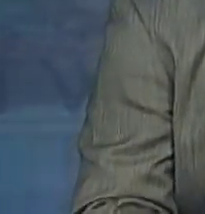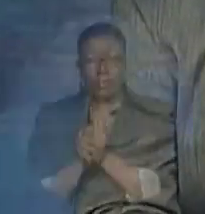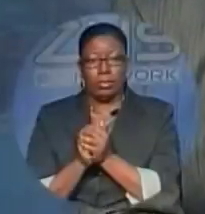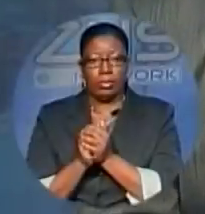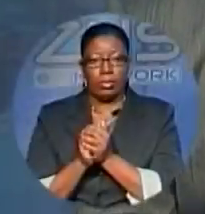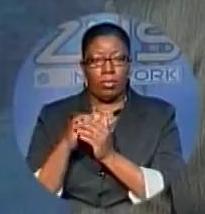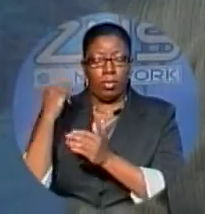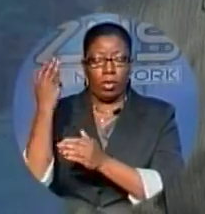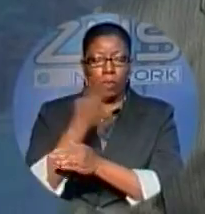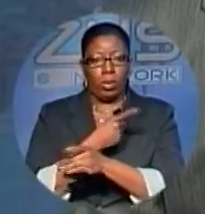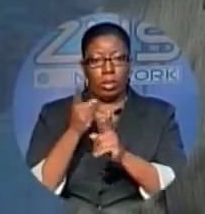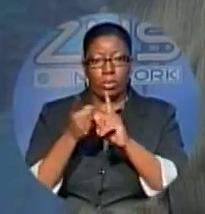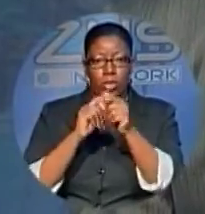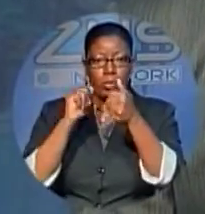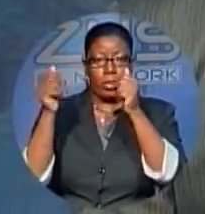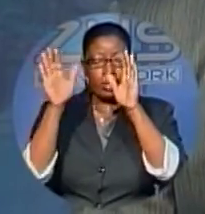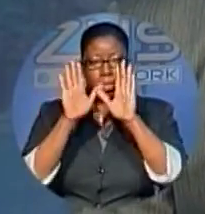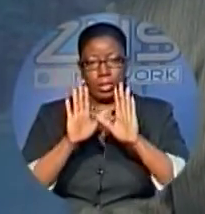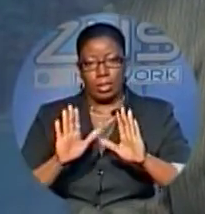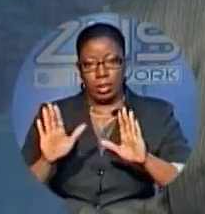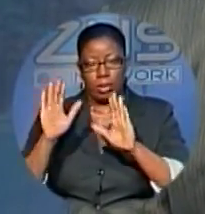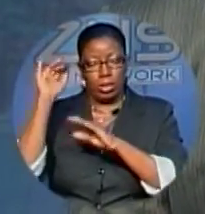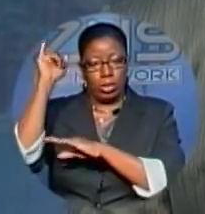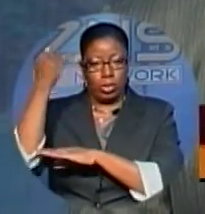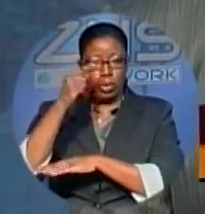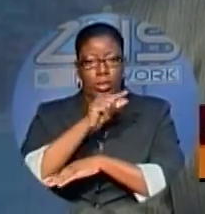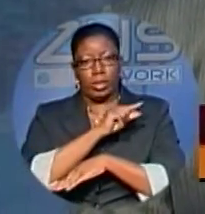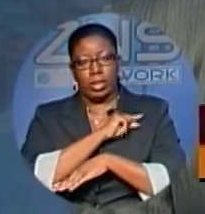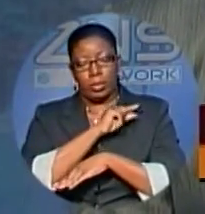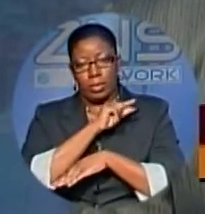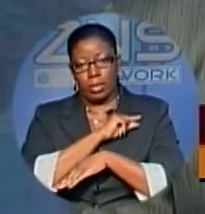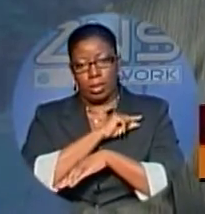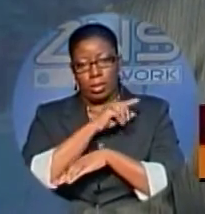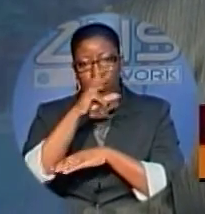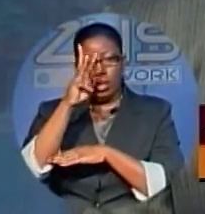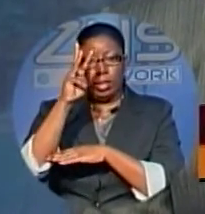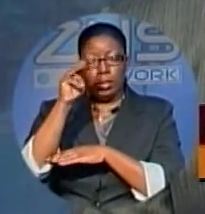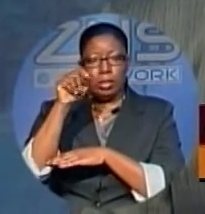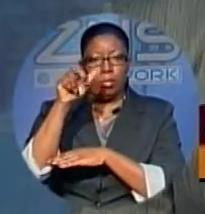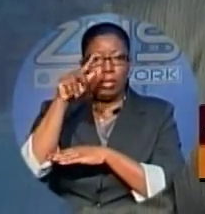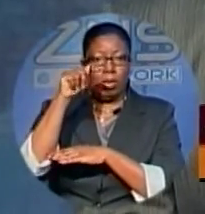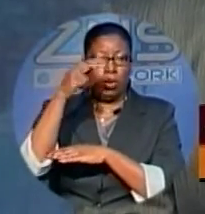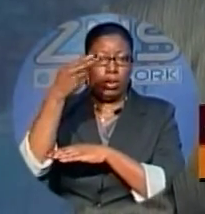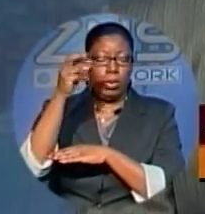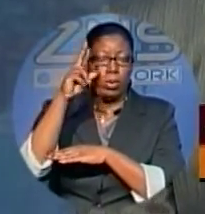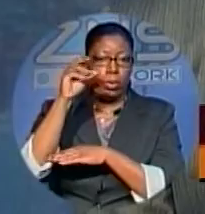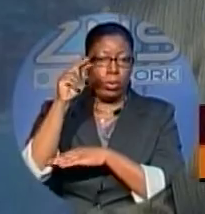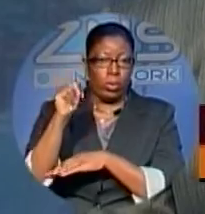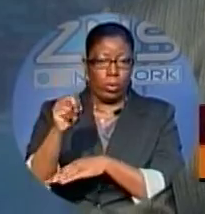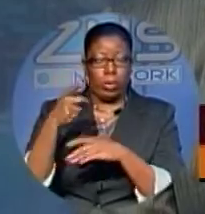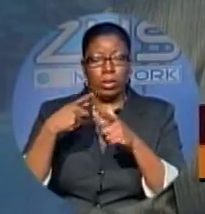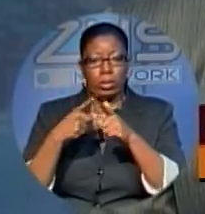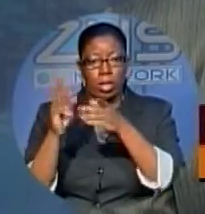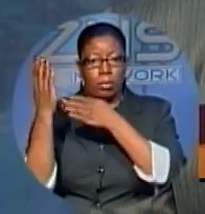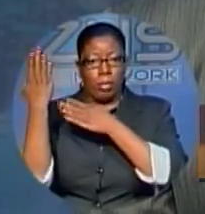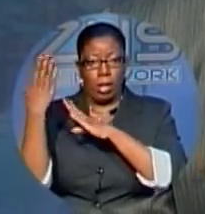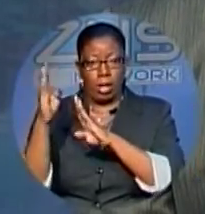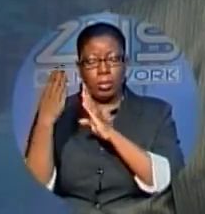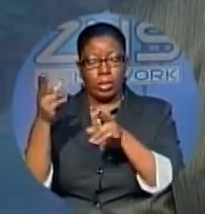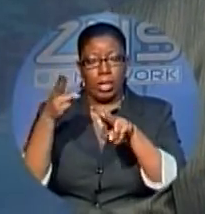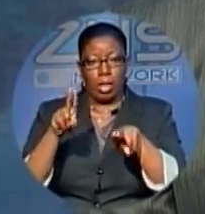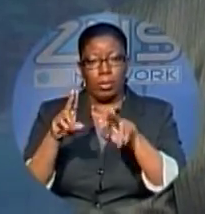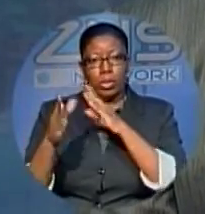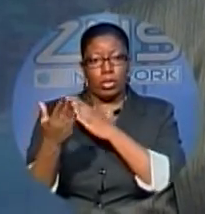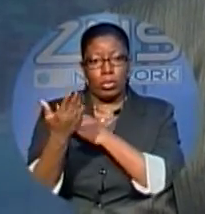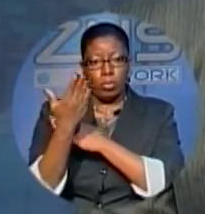Hi, good evening and welcome to Sports Sunday. Julian Gibson, Marathon Bahamas, topping the sports headlines. That grueling race through the city took place